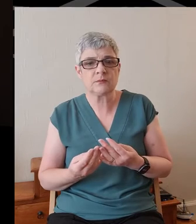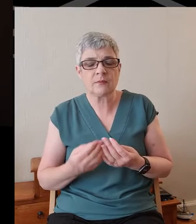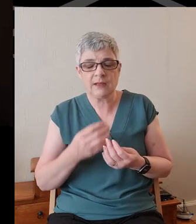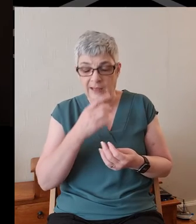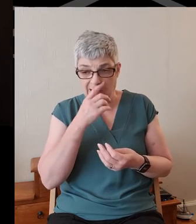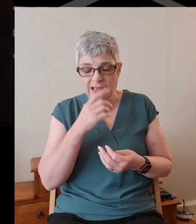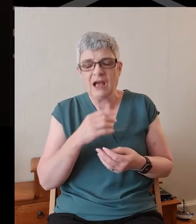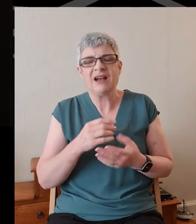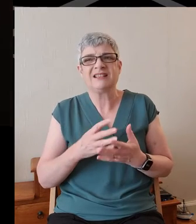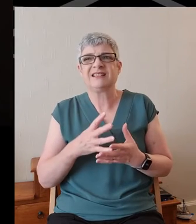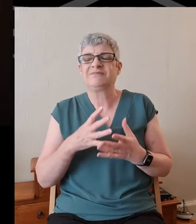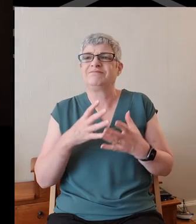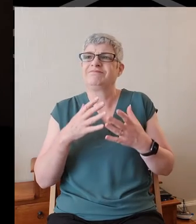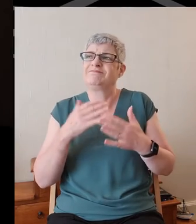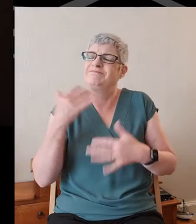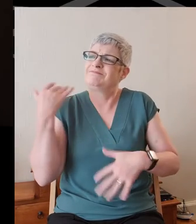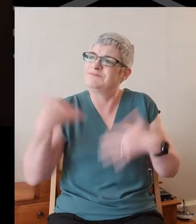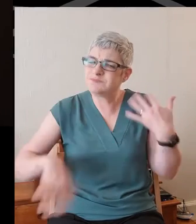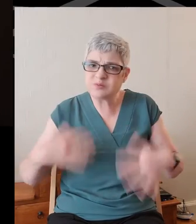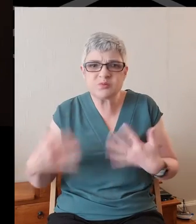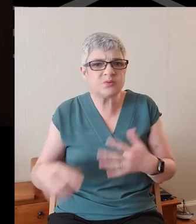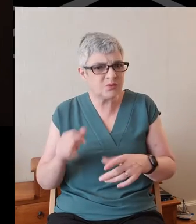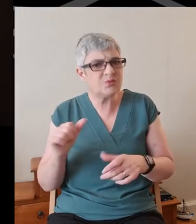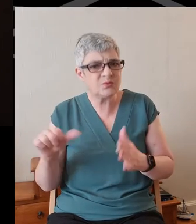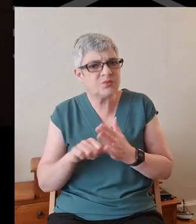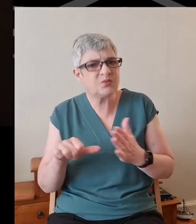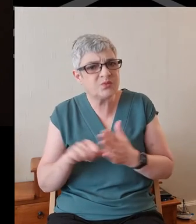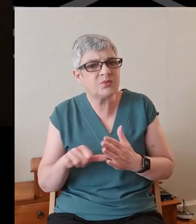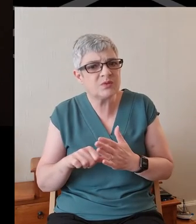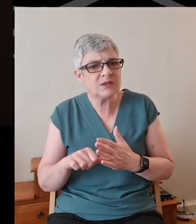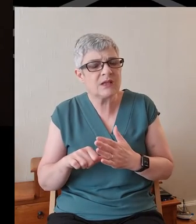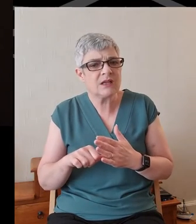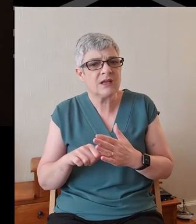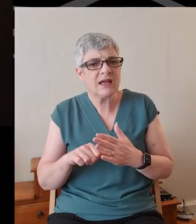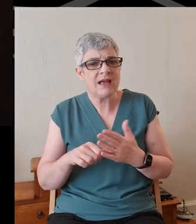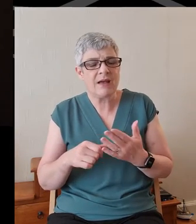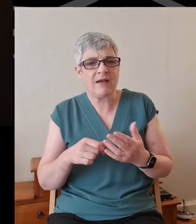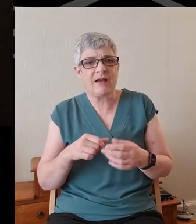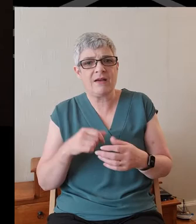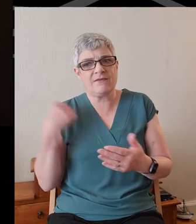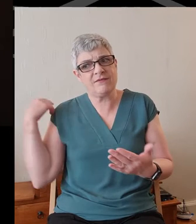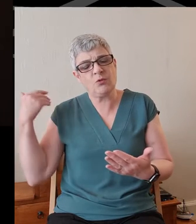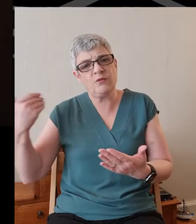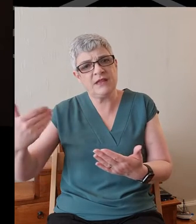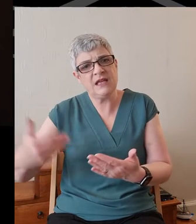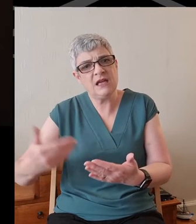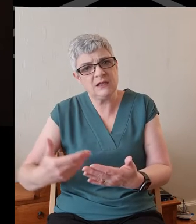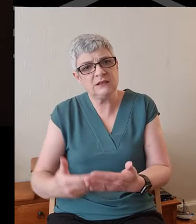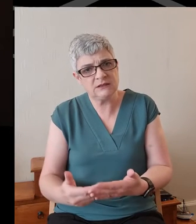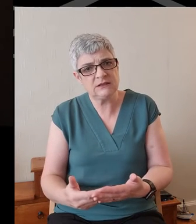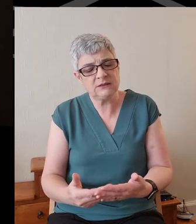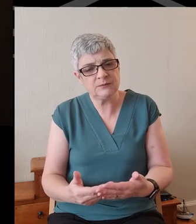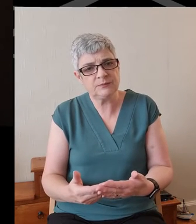And huge harm, huge harm has been done over the years